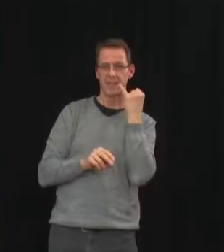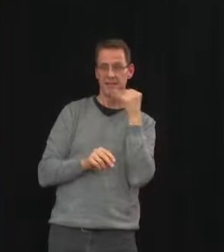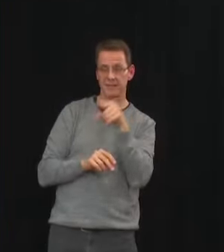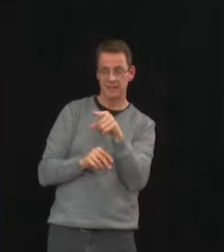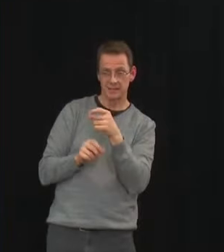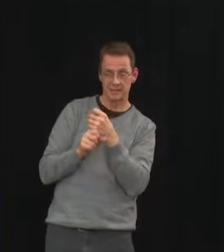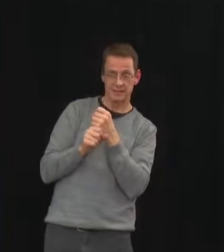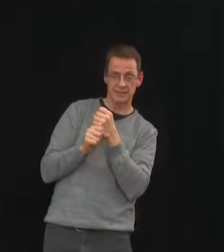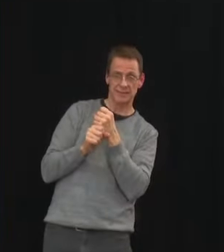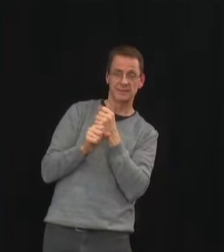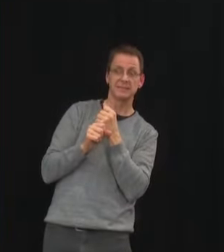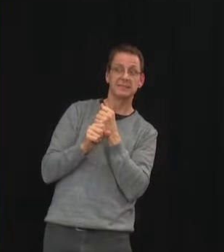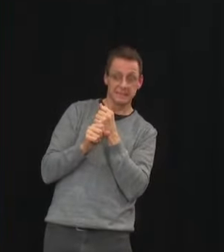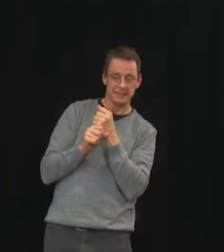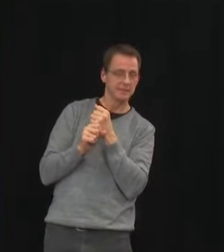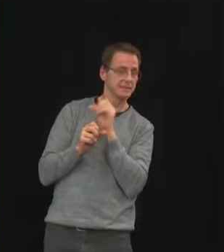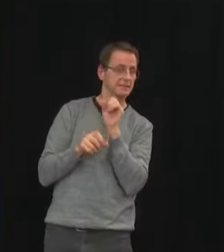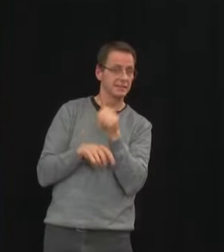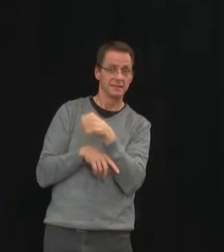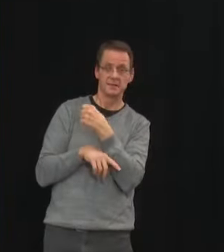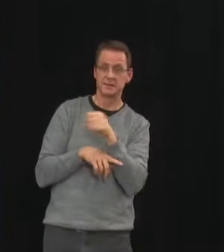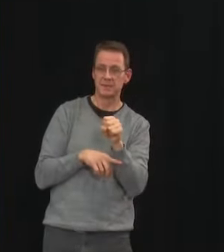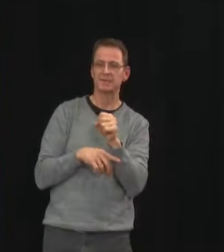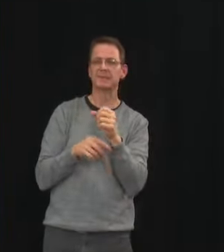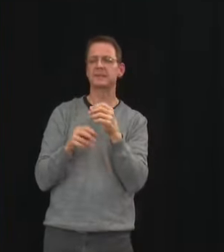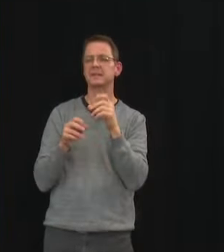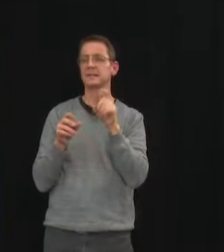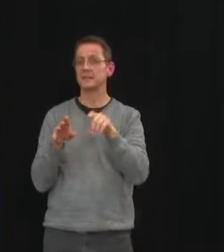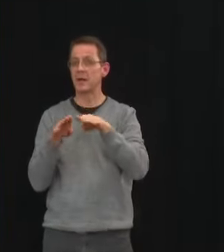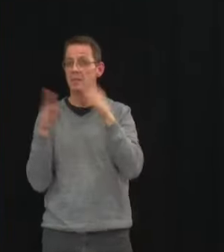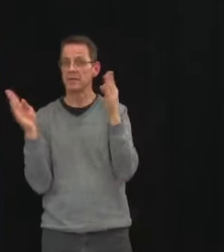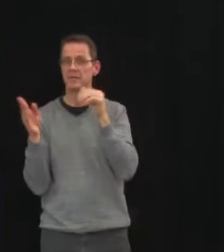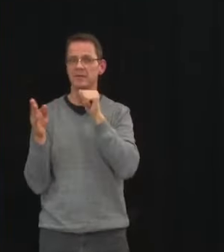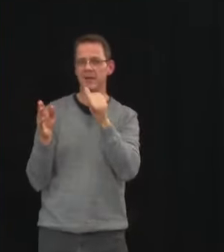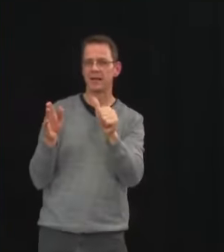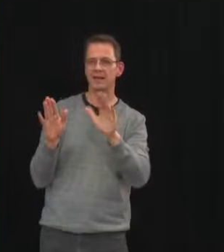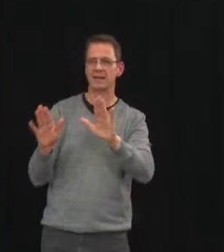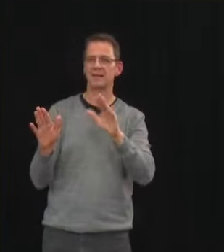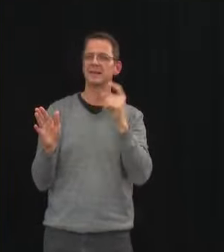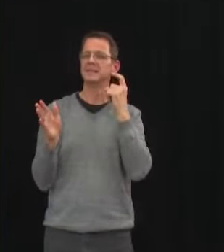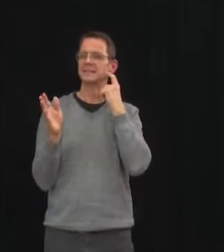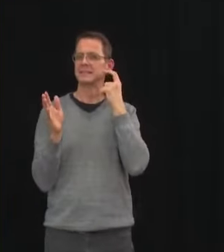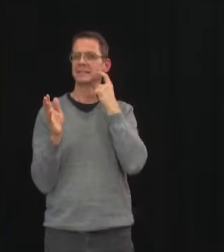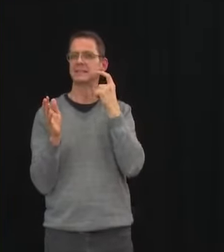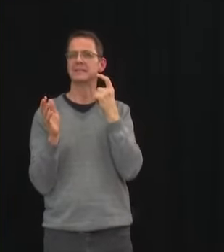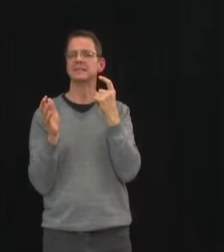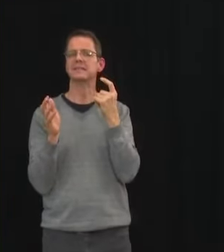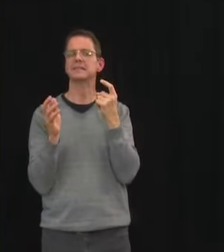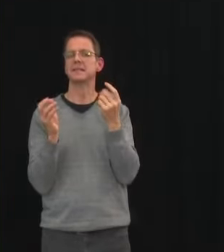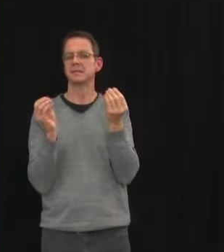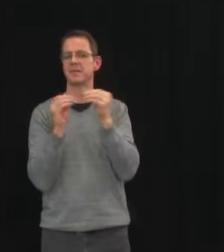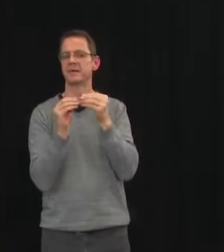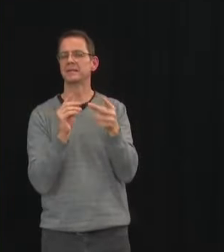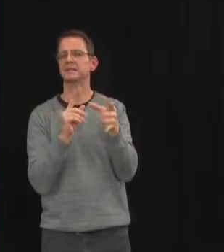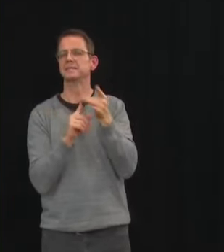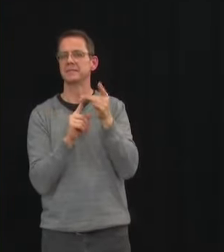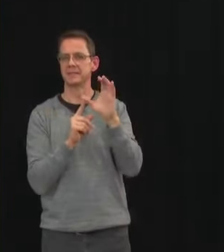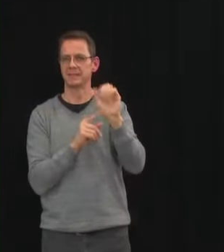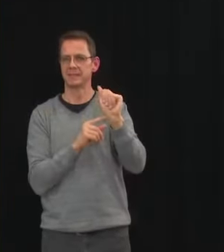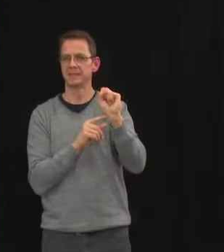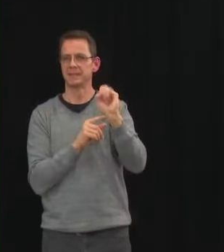the uh variants now here's you know i i here's the good news on the variants um